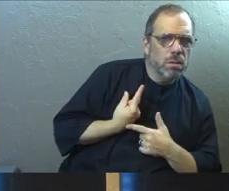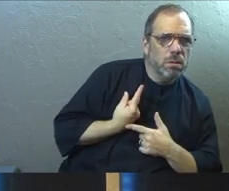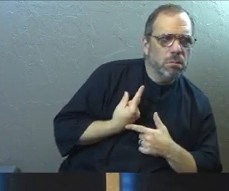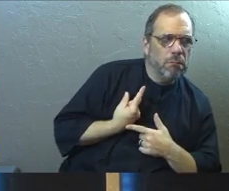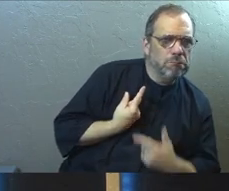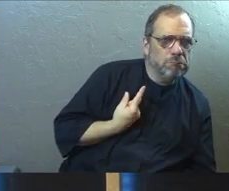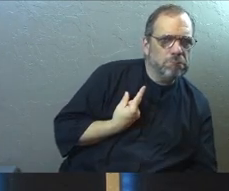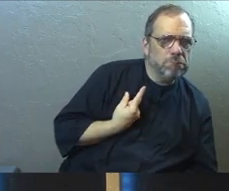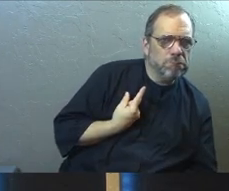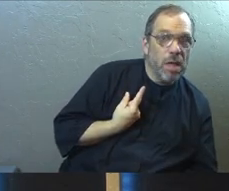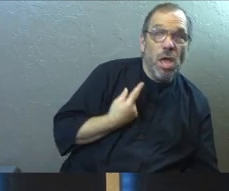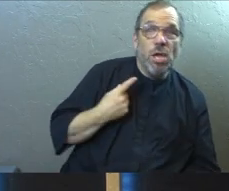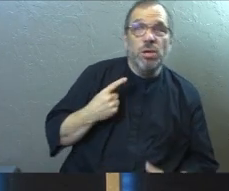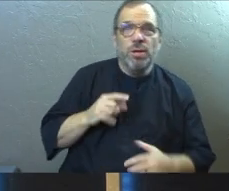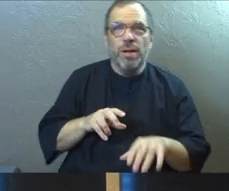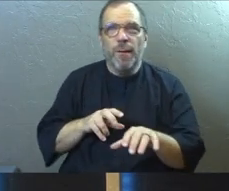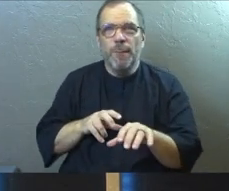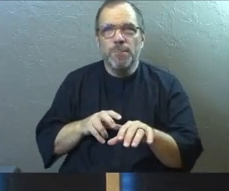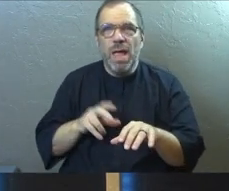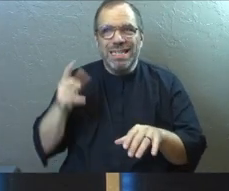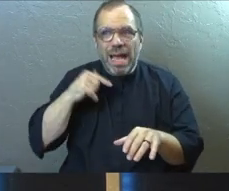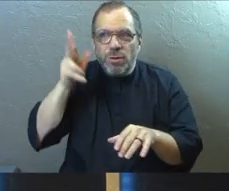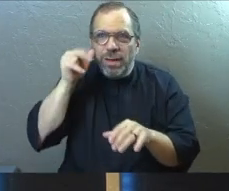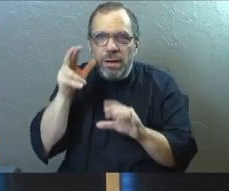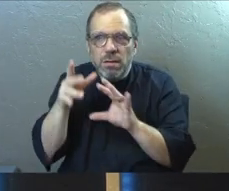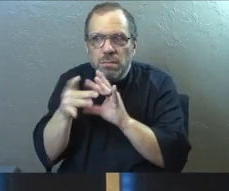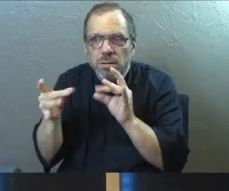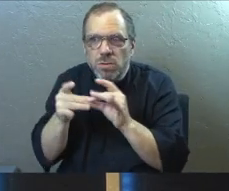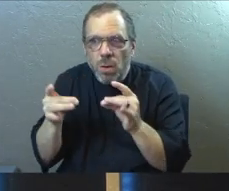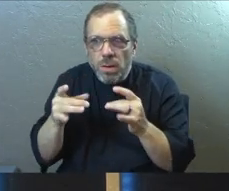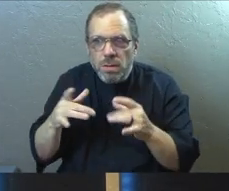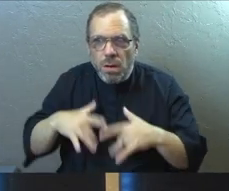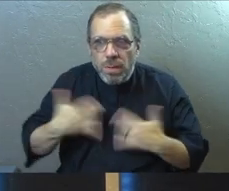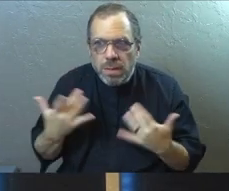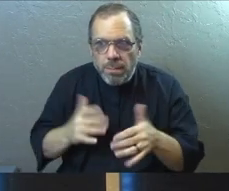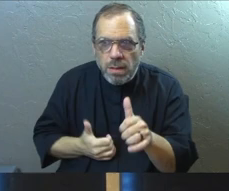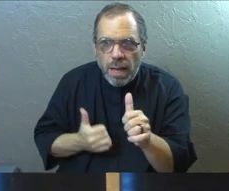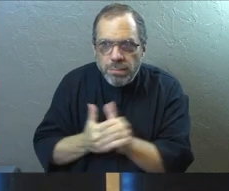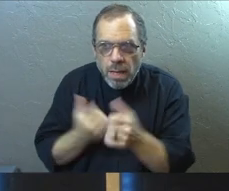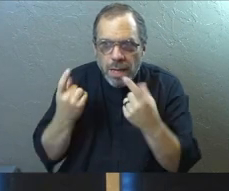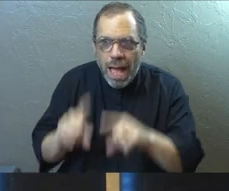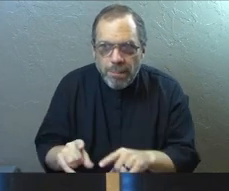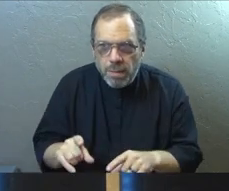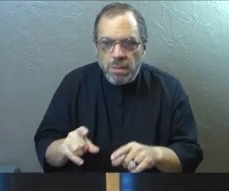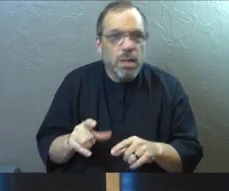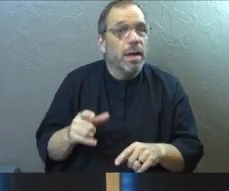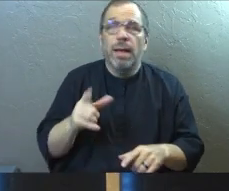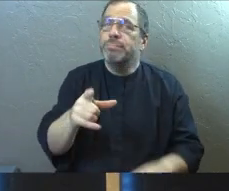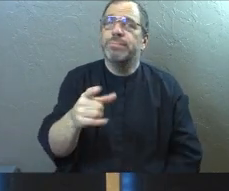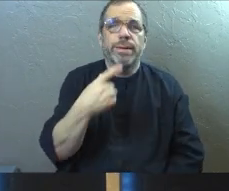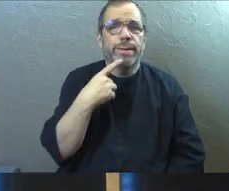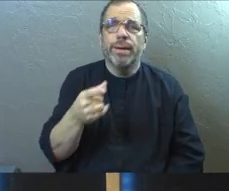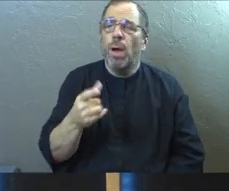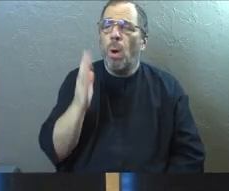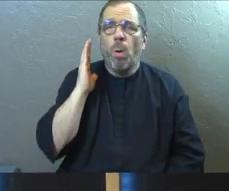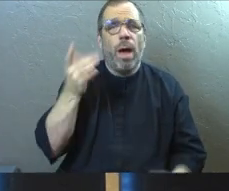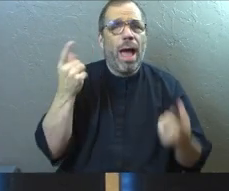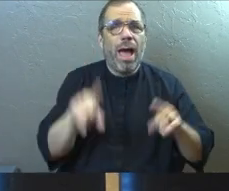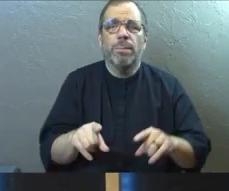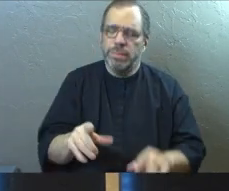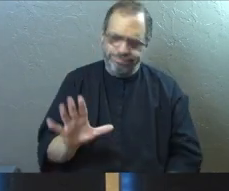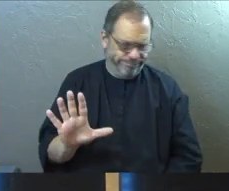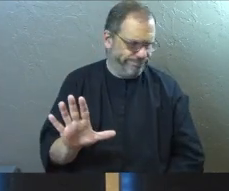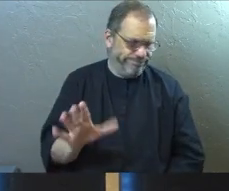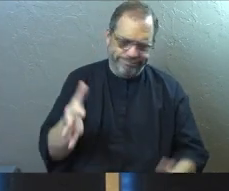You get to the spot where you hear the updates now and it's just like what's gonna happen is gonna happen and